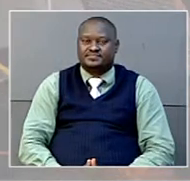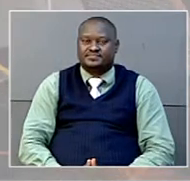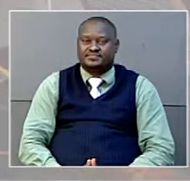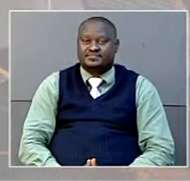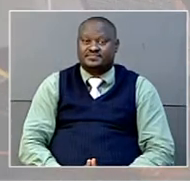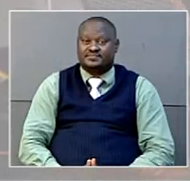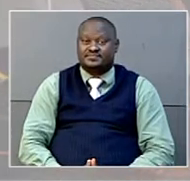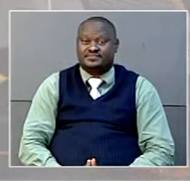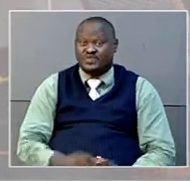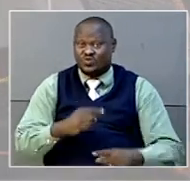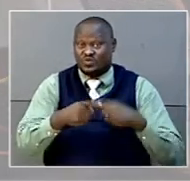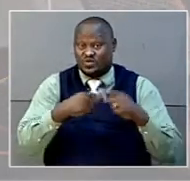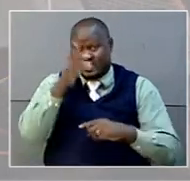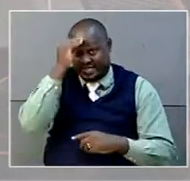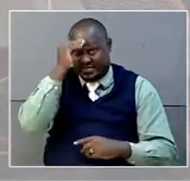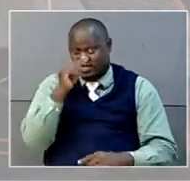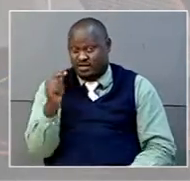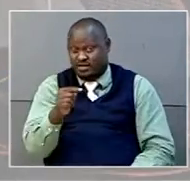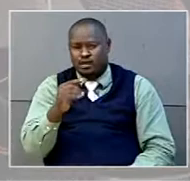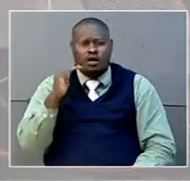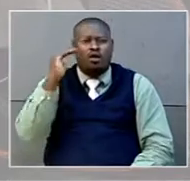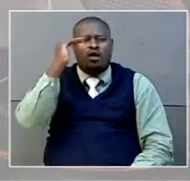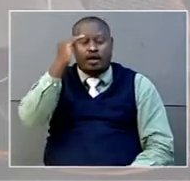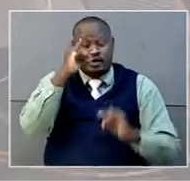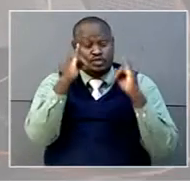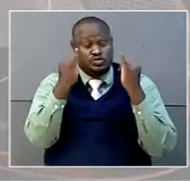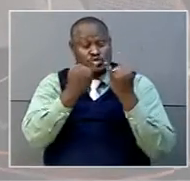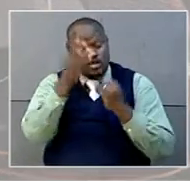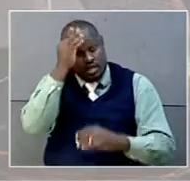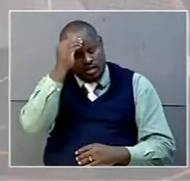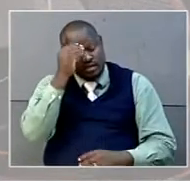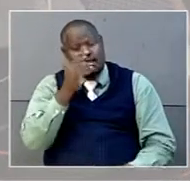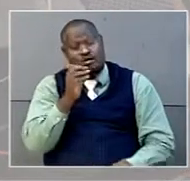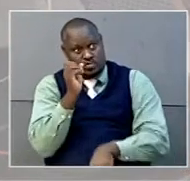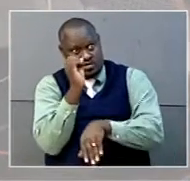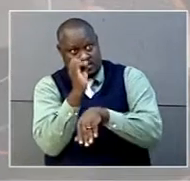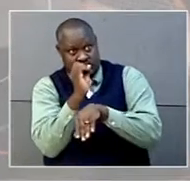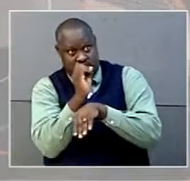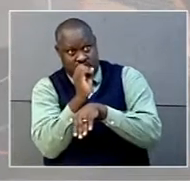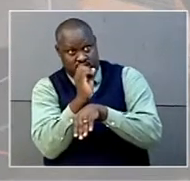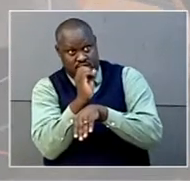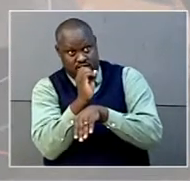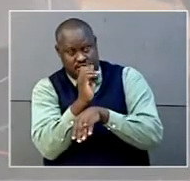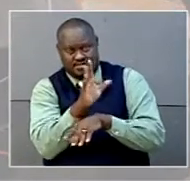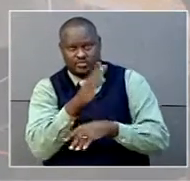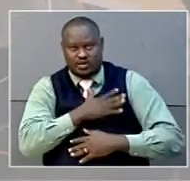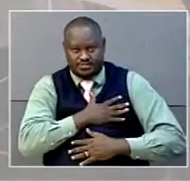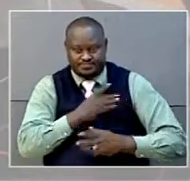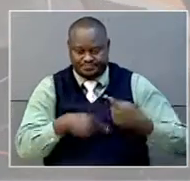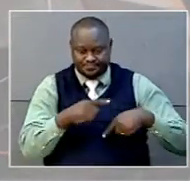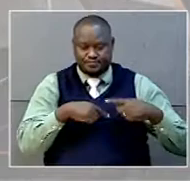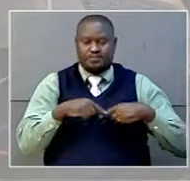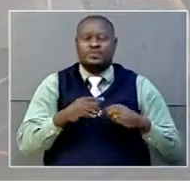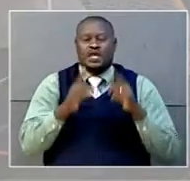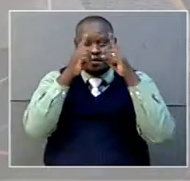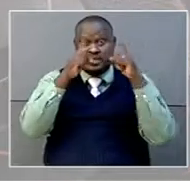And still on the education sector, higher institutions of learning have been, sorry, I beg your pardon. Mercury University